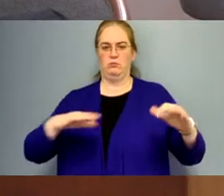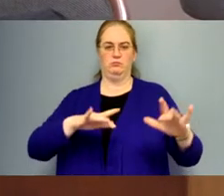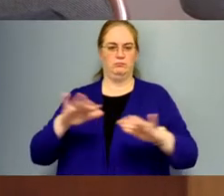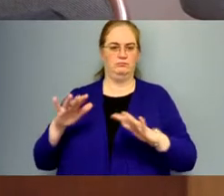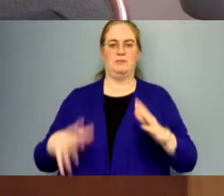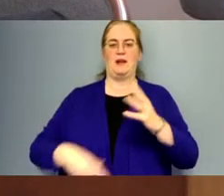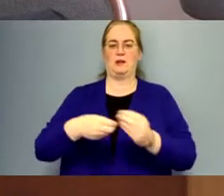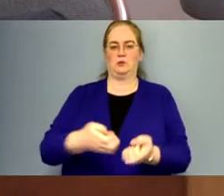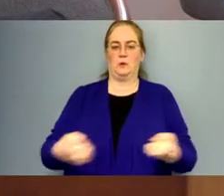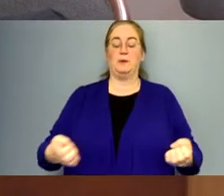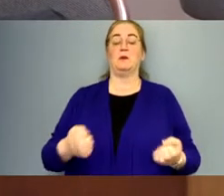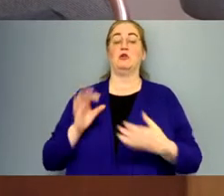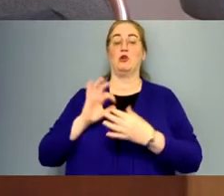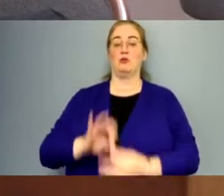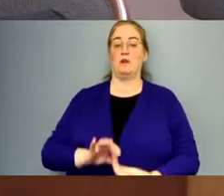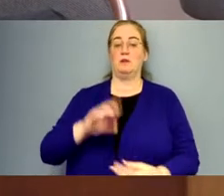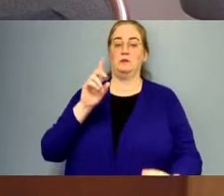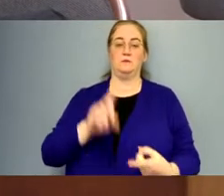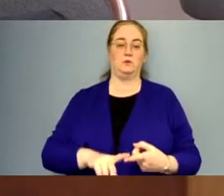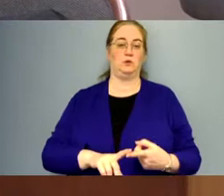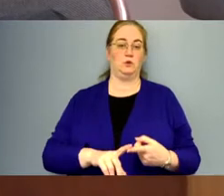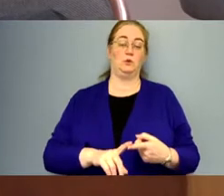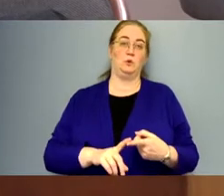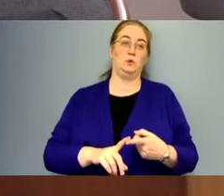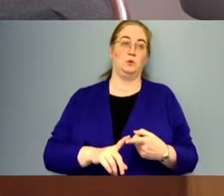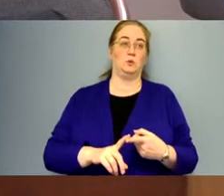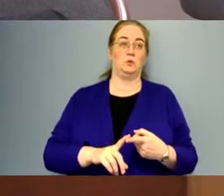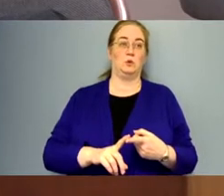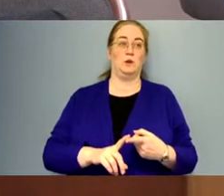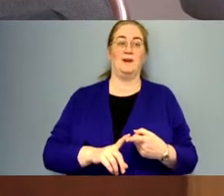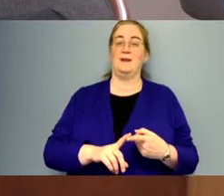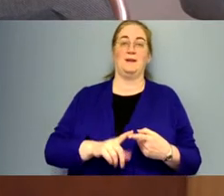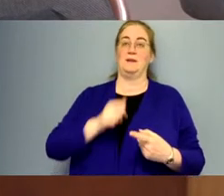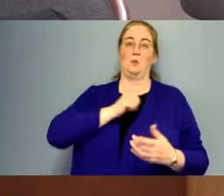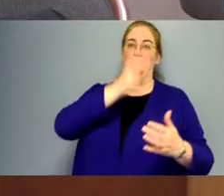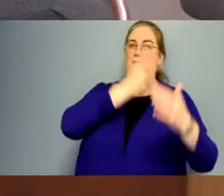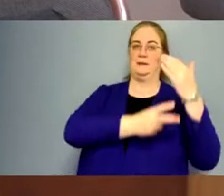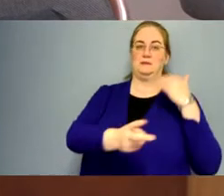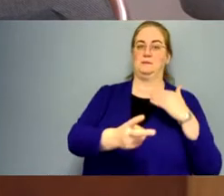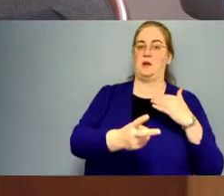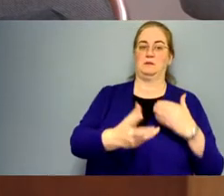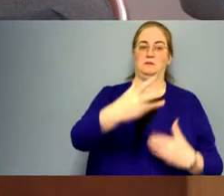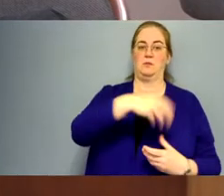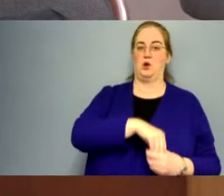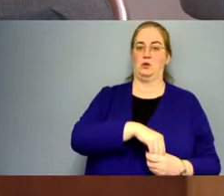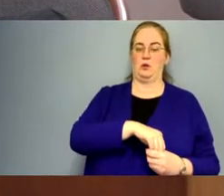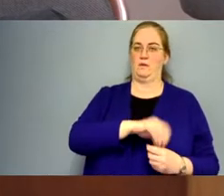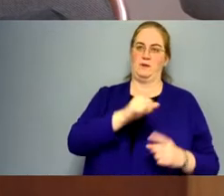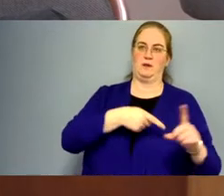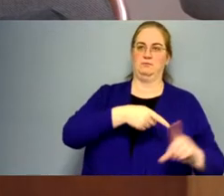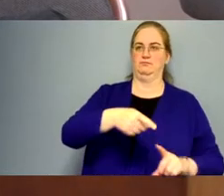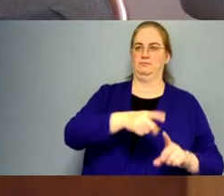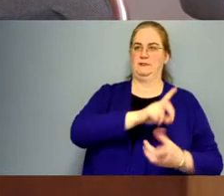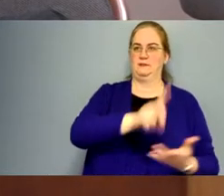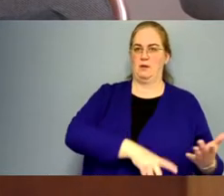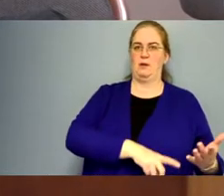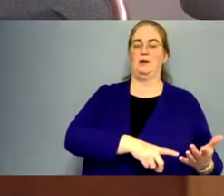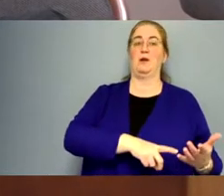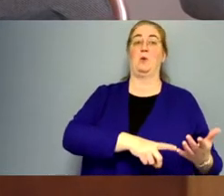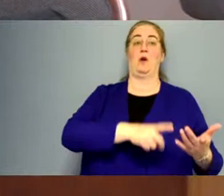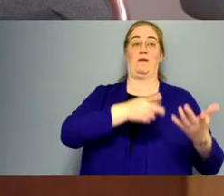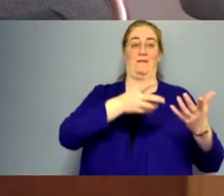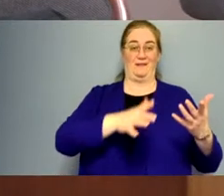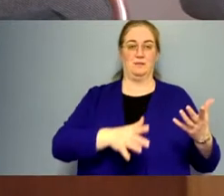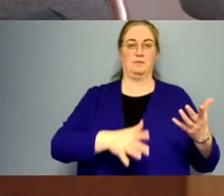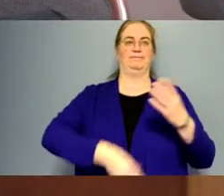devices that are relative to ultimately that were unanticipated as part of that delegated design. were additional devices that ended up being needed, but